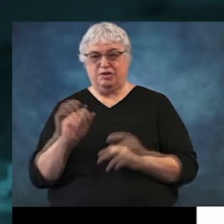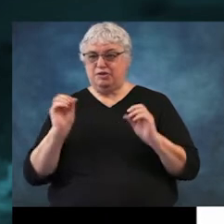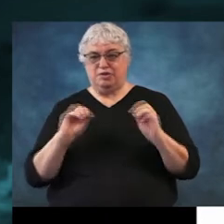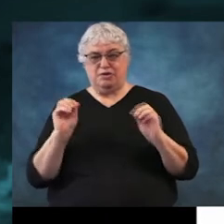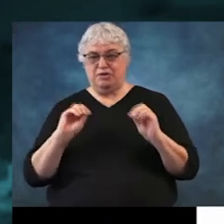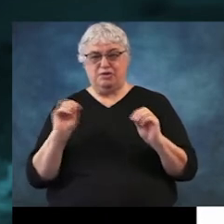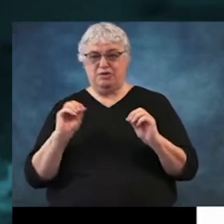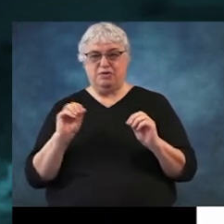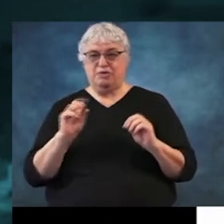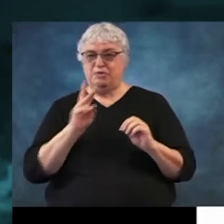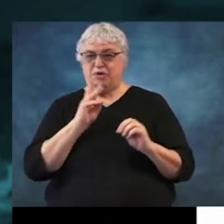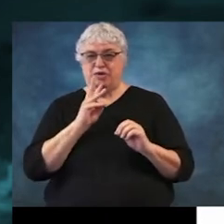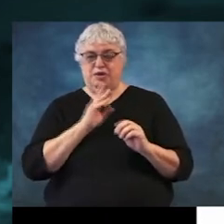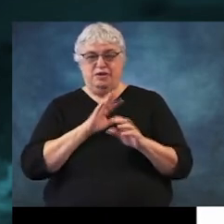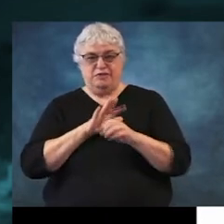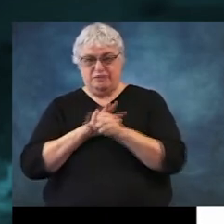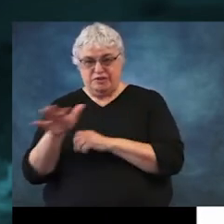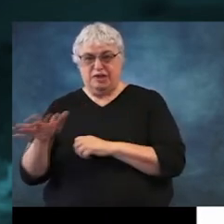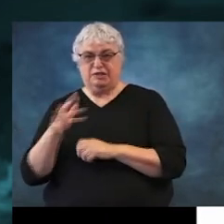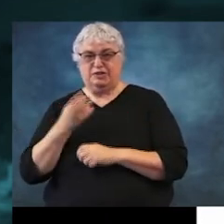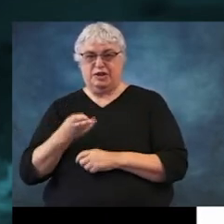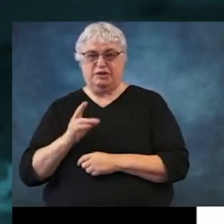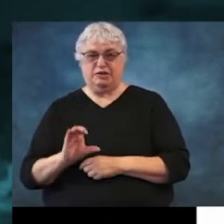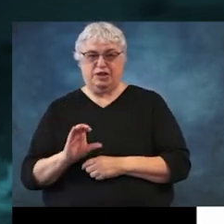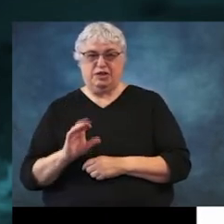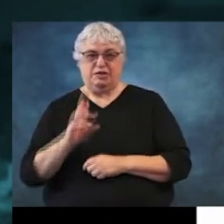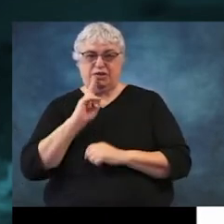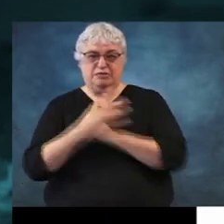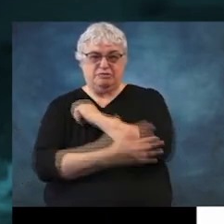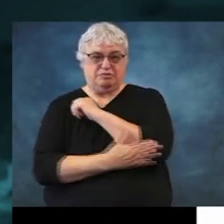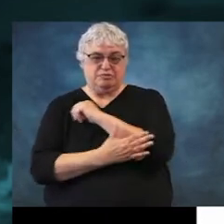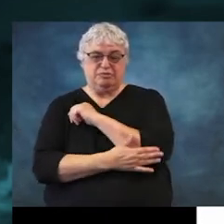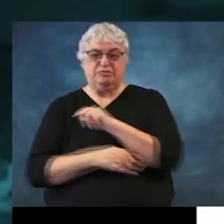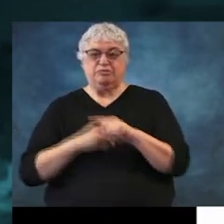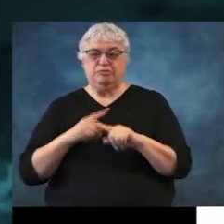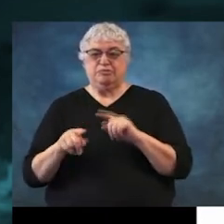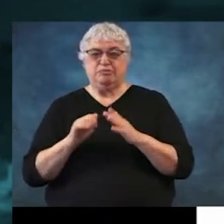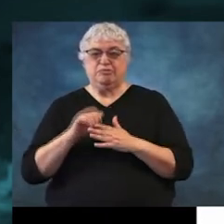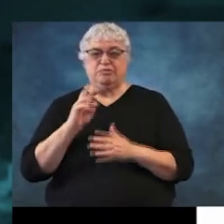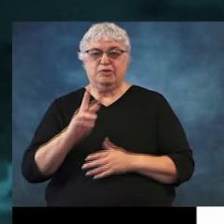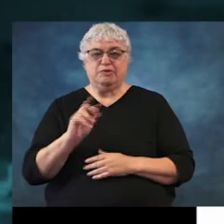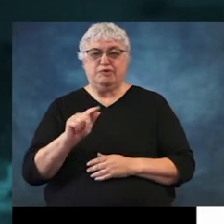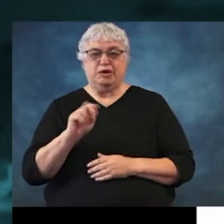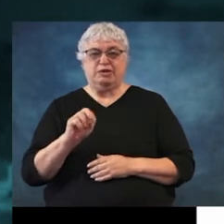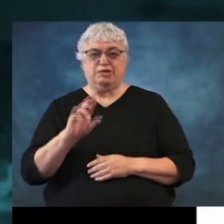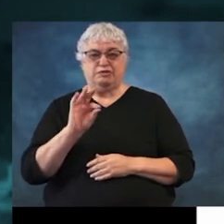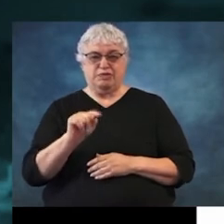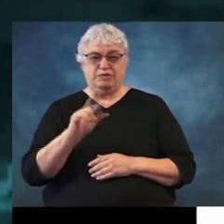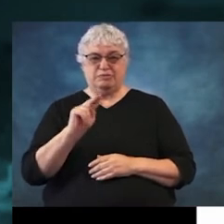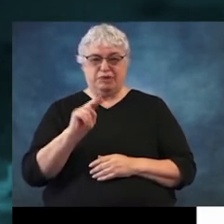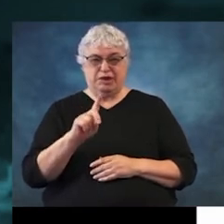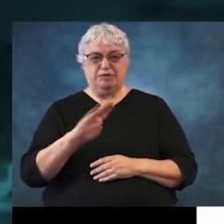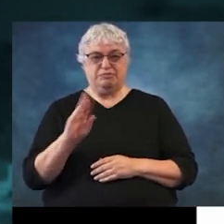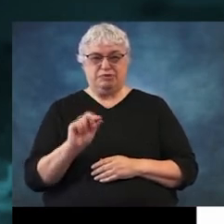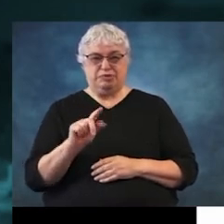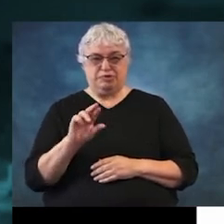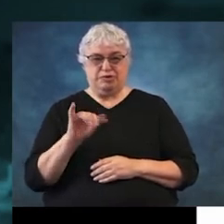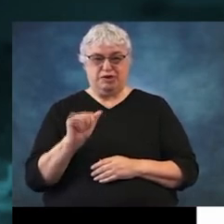no Brazos River water affects us directly here in Harris County, but certainly if you're out in Waller and Fort Bend and Brazoria counties,